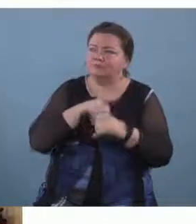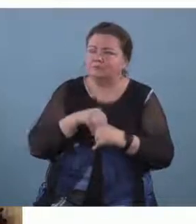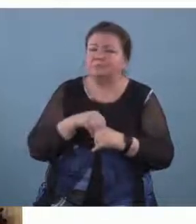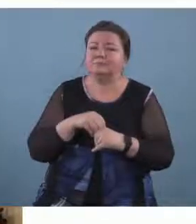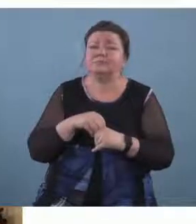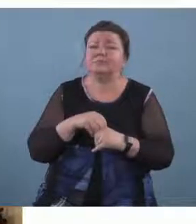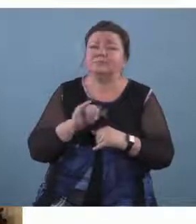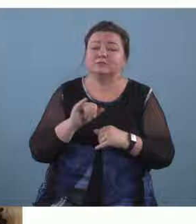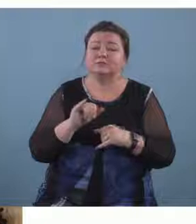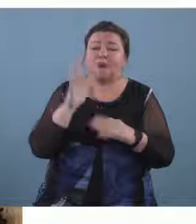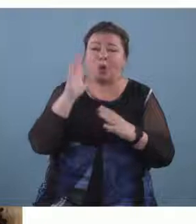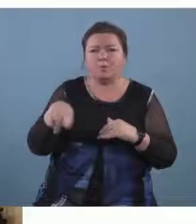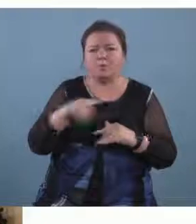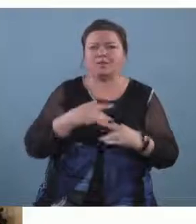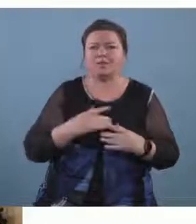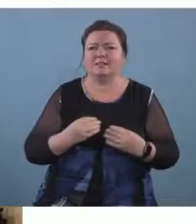walk away